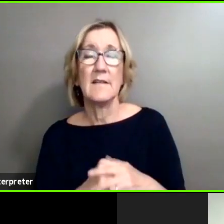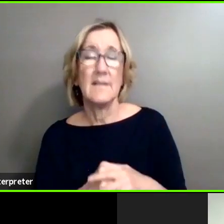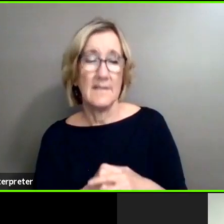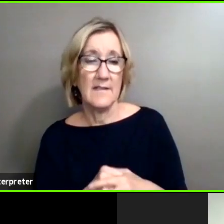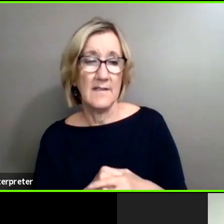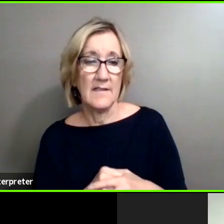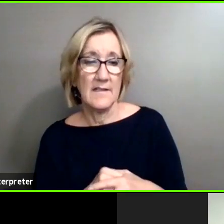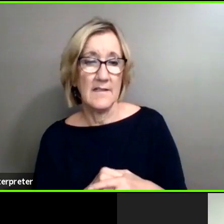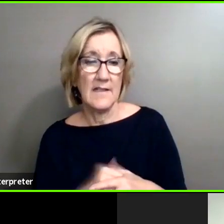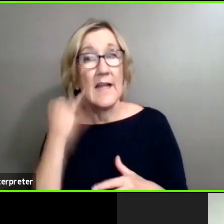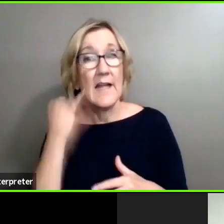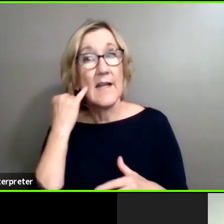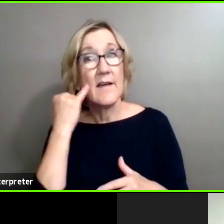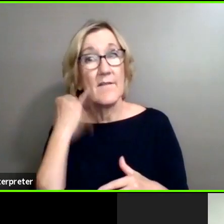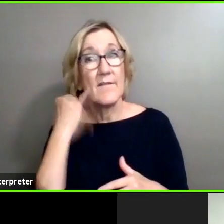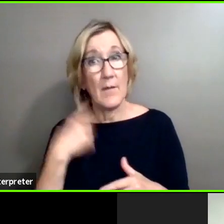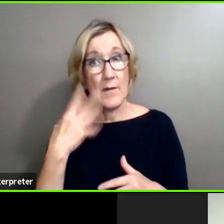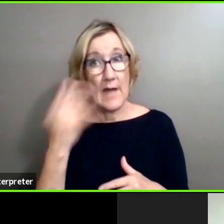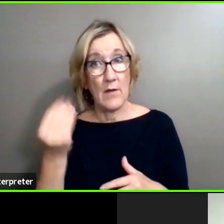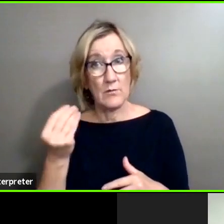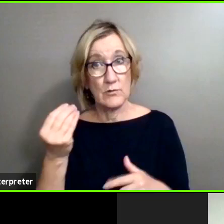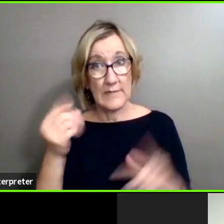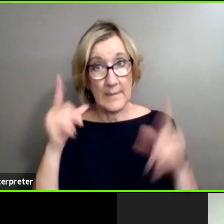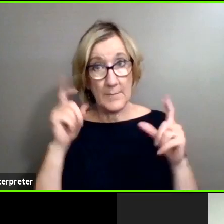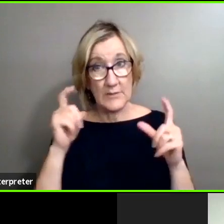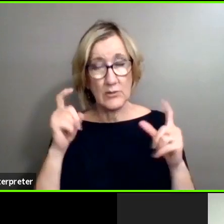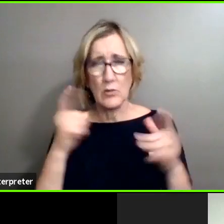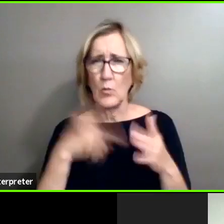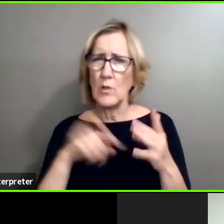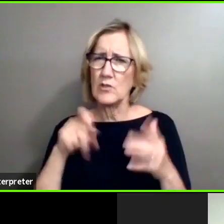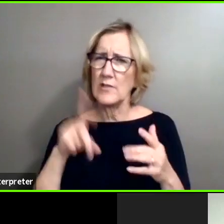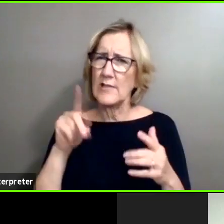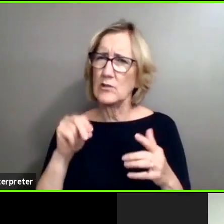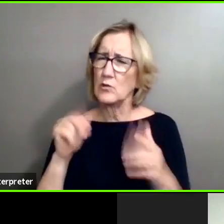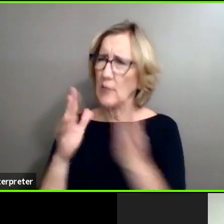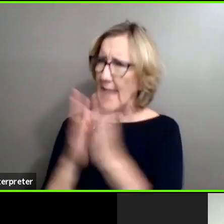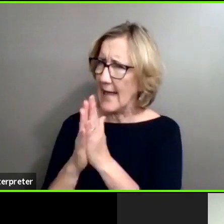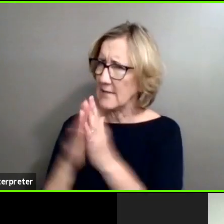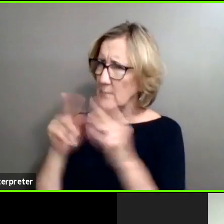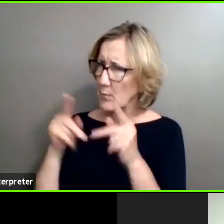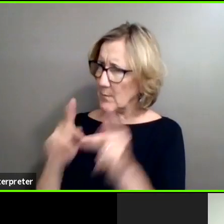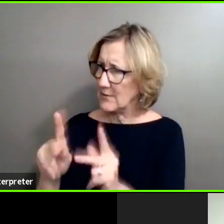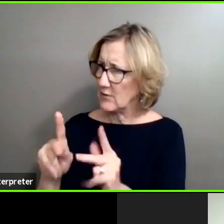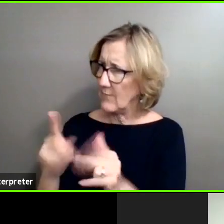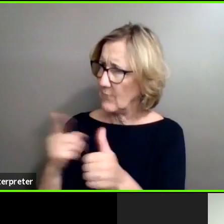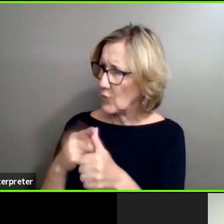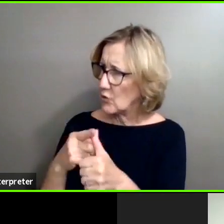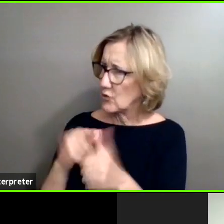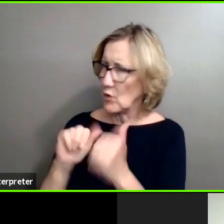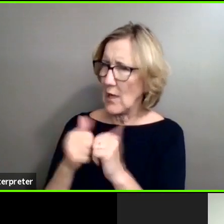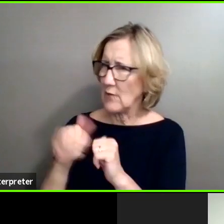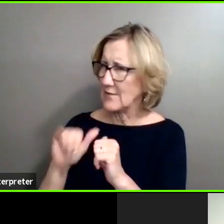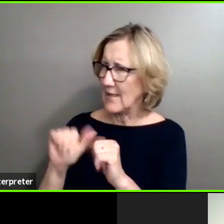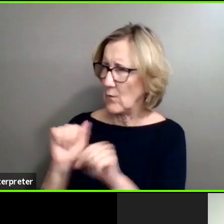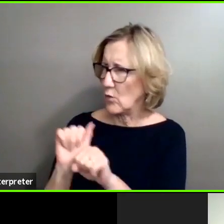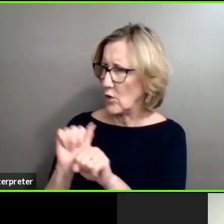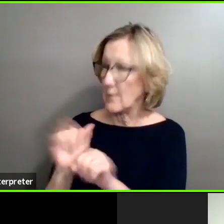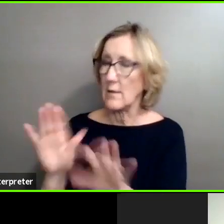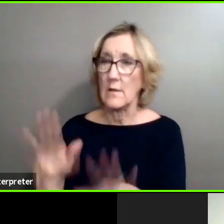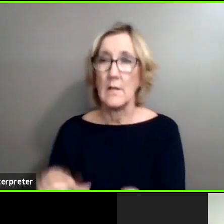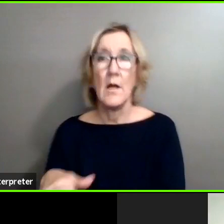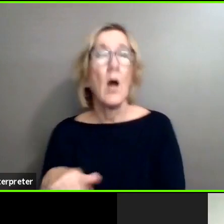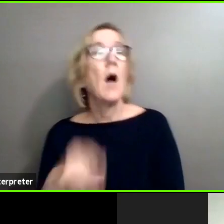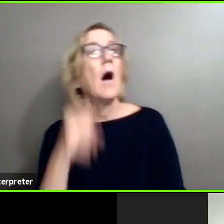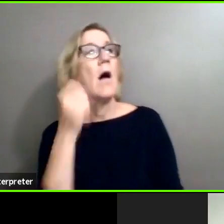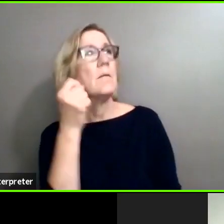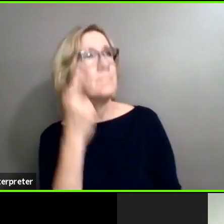If I was to go take a picture of somebody, what should I do? Should I ask them permission first? Or how does that work? Gotcha. So,